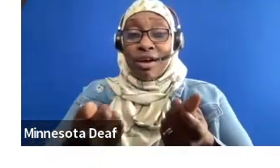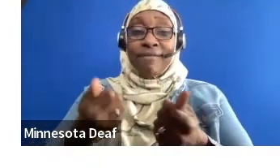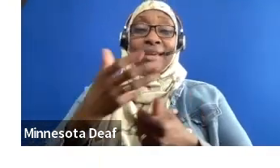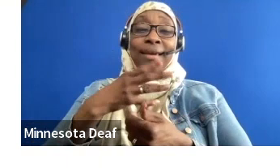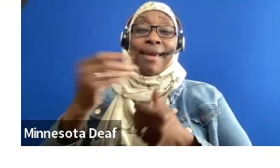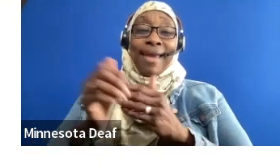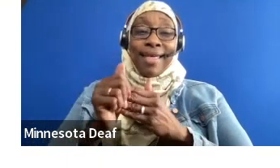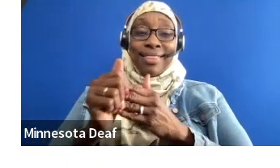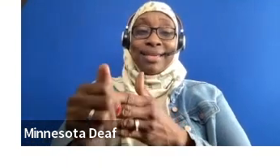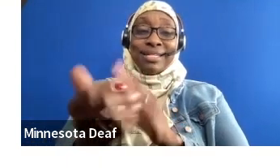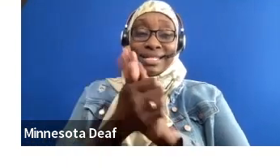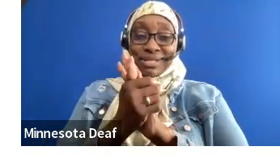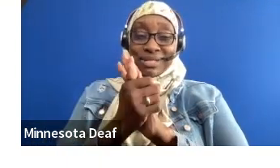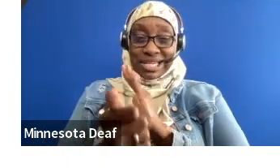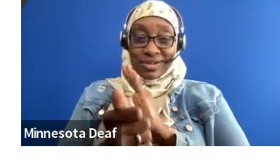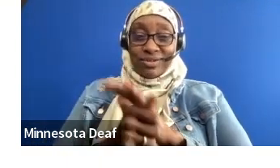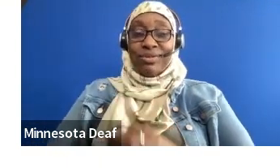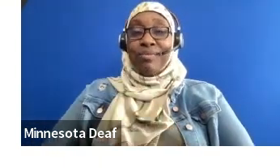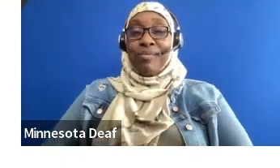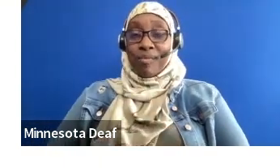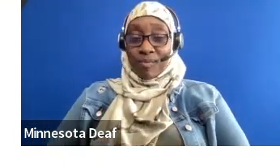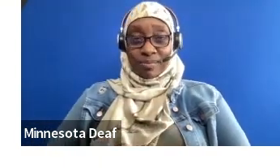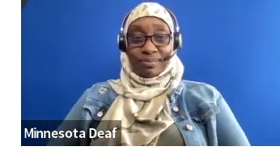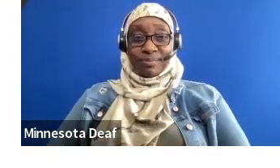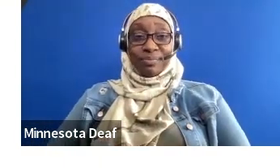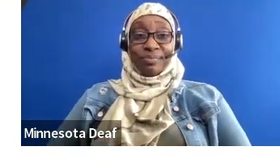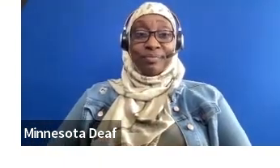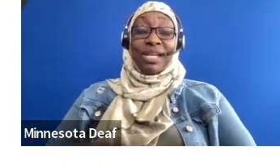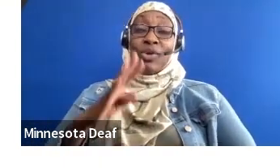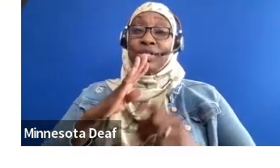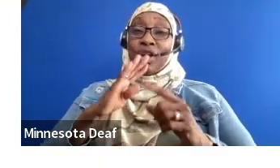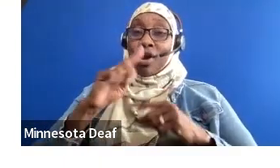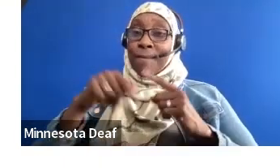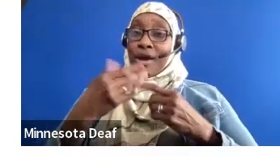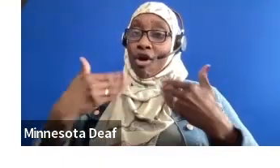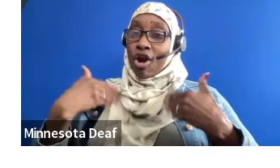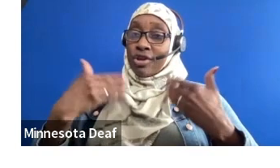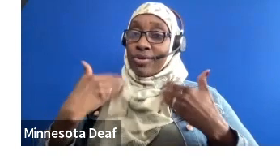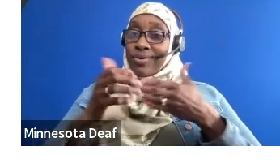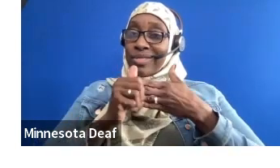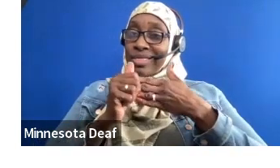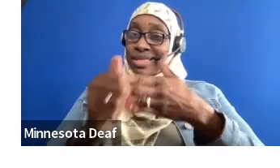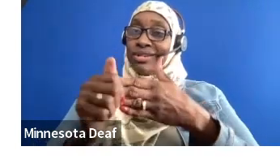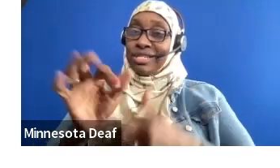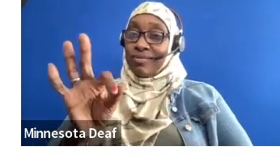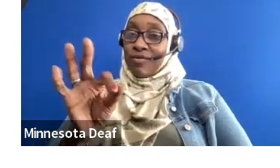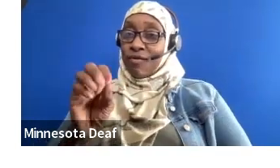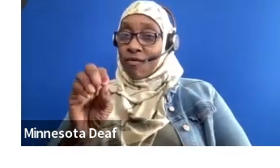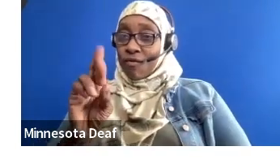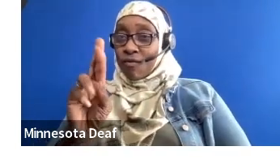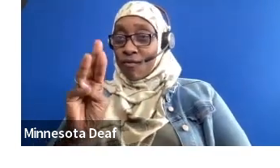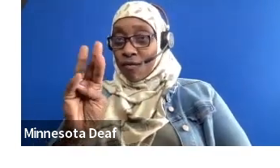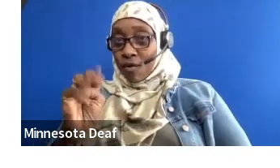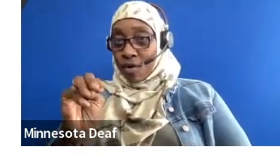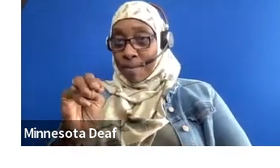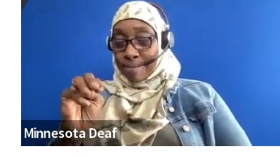Now, on to our youth leadership forum. This is, I got hired right as we were starting this program. So it is what I